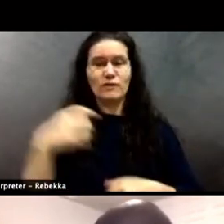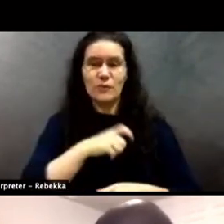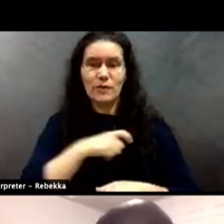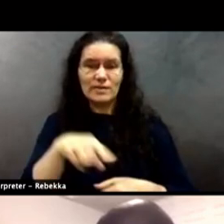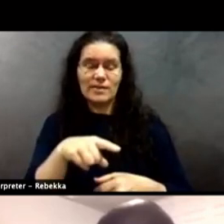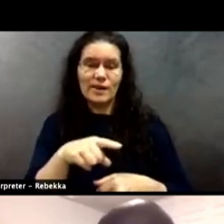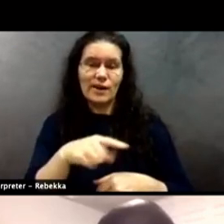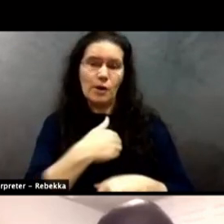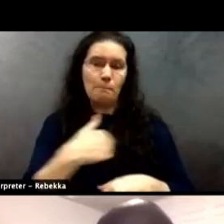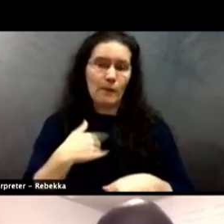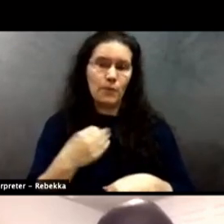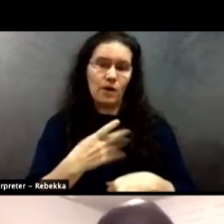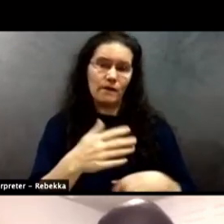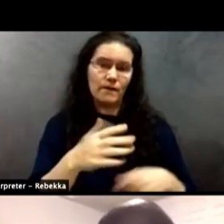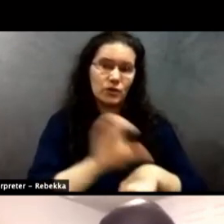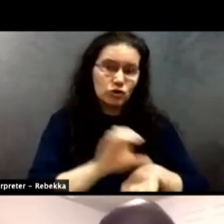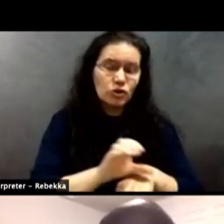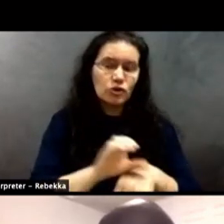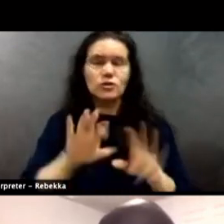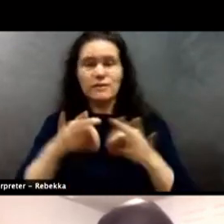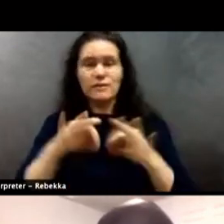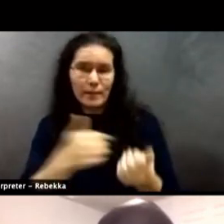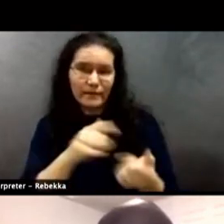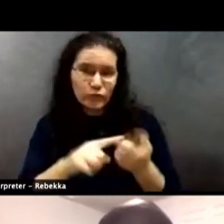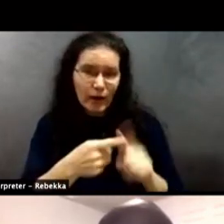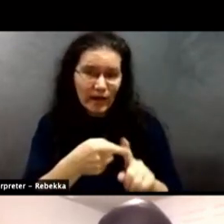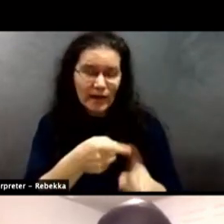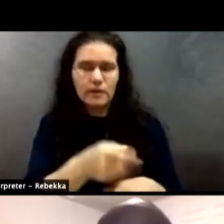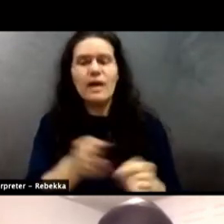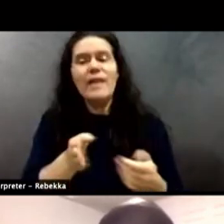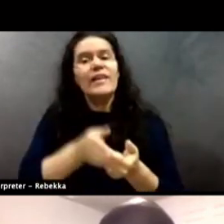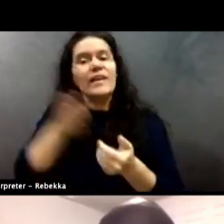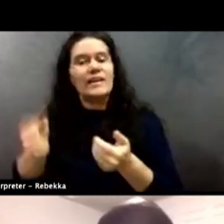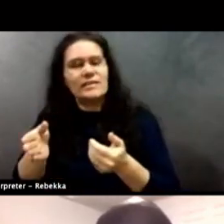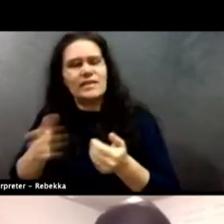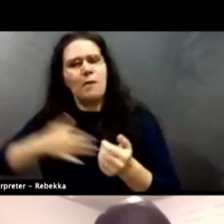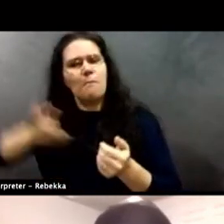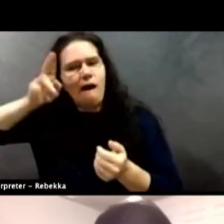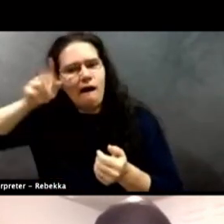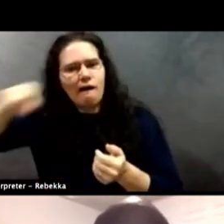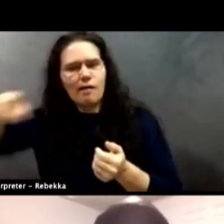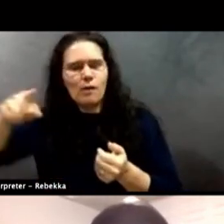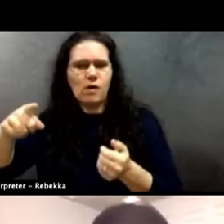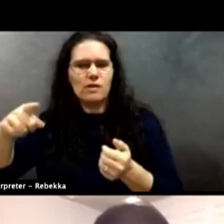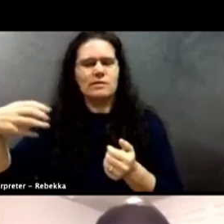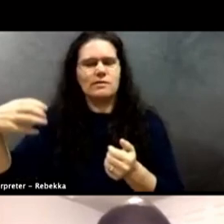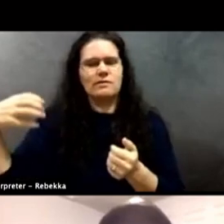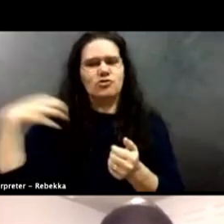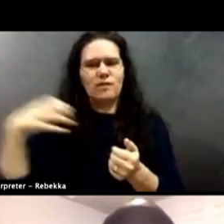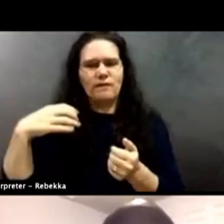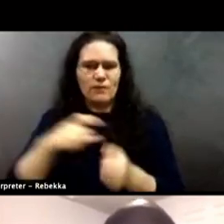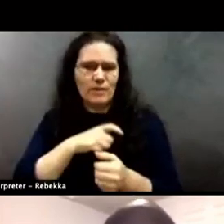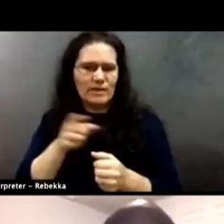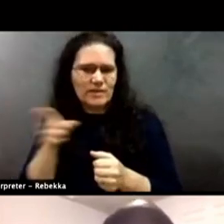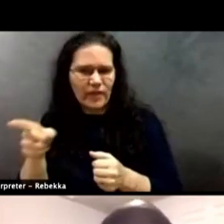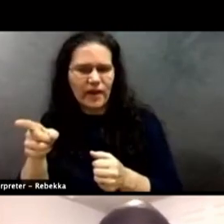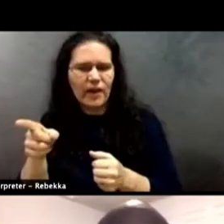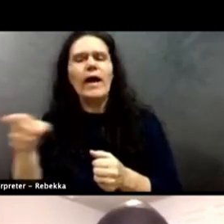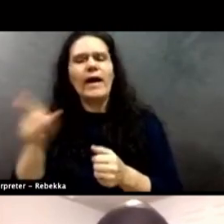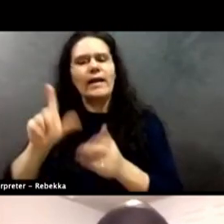And in the next town, my uncle was the police chief. And he went on to become the head of the police chiefs for the Maine State